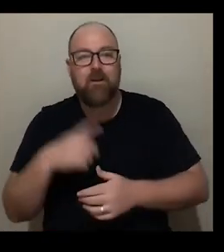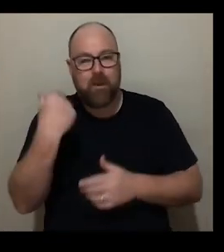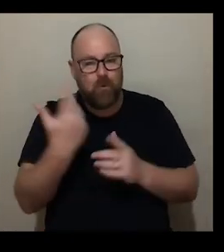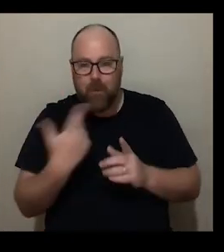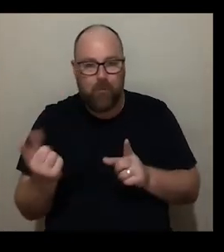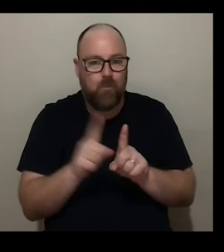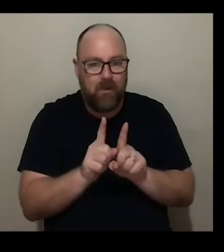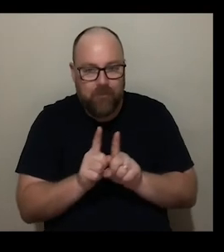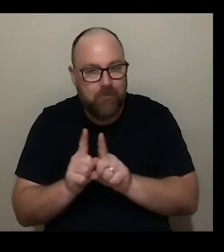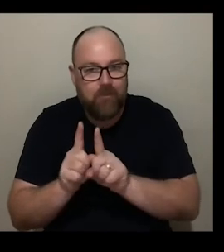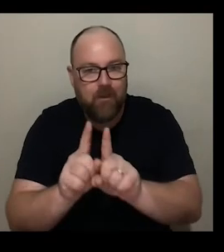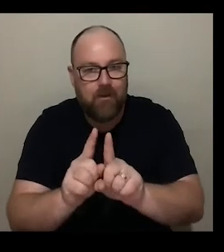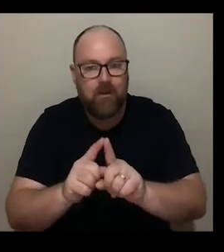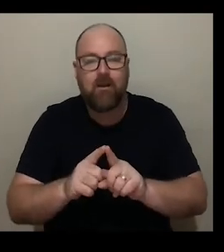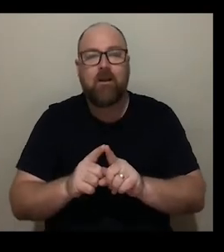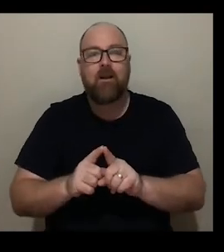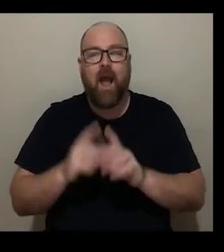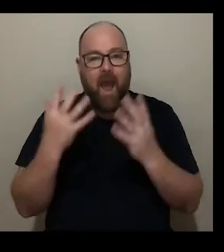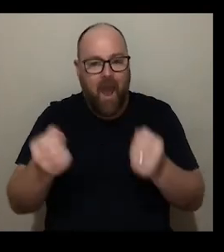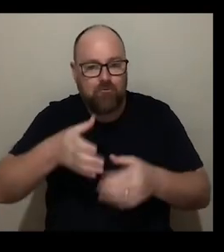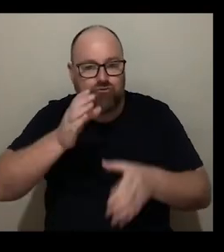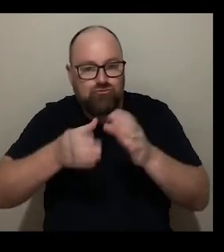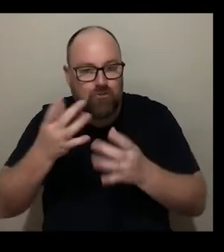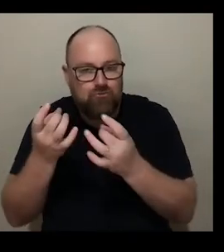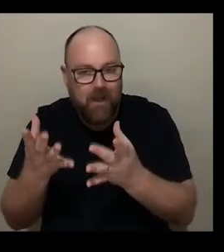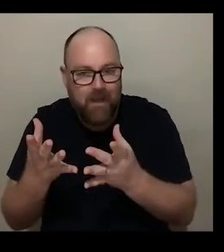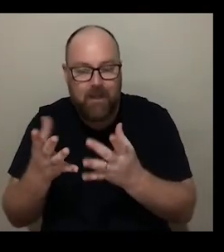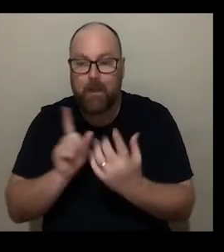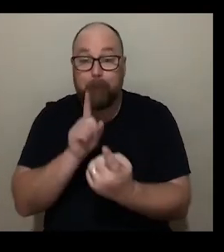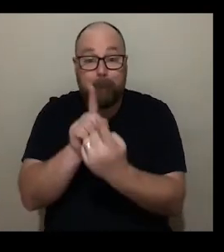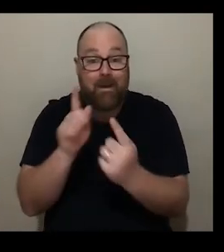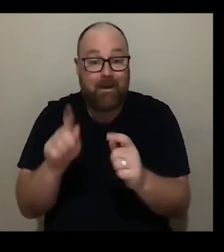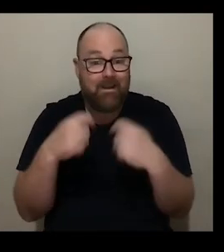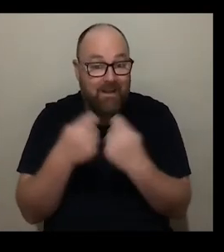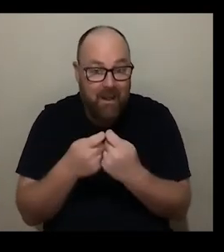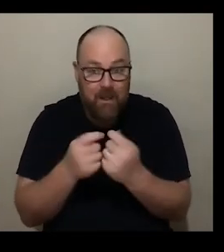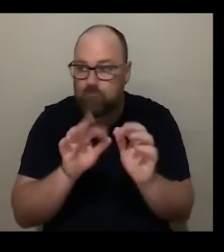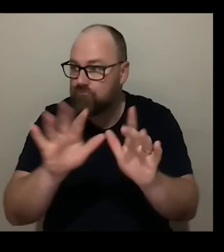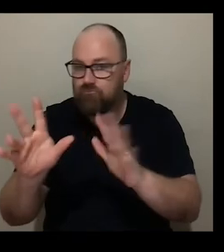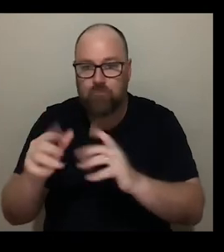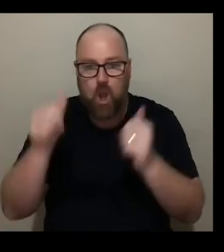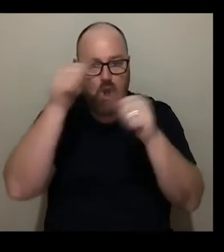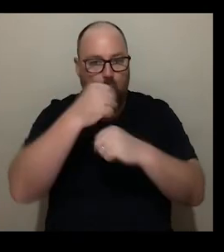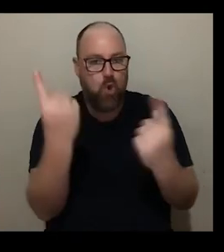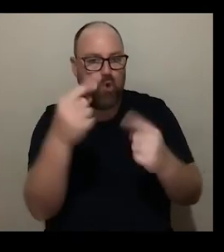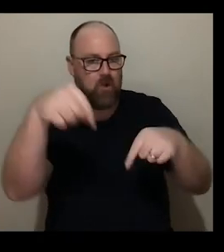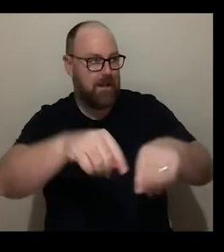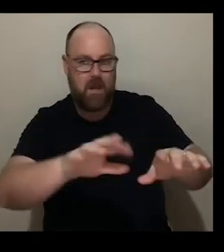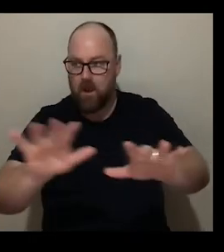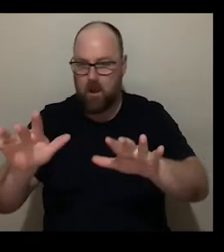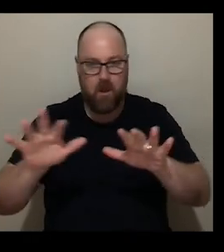through to a room where we'll have refreshments where we'll meet the team um everybody knows who's in the room